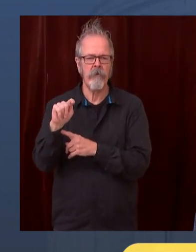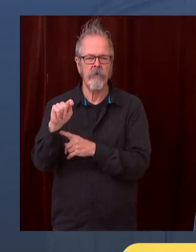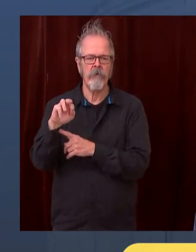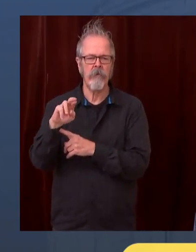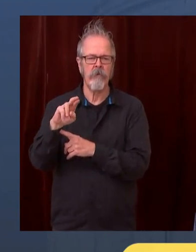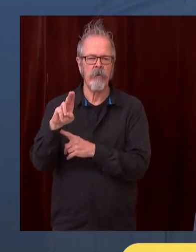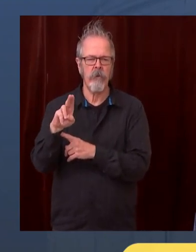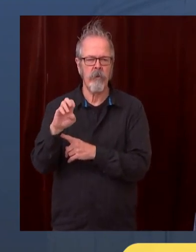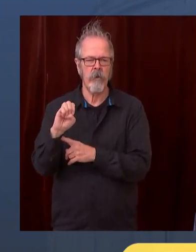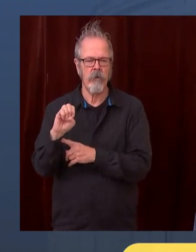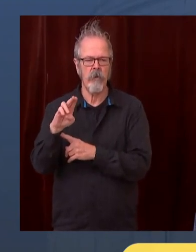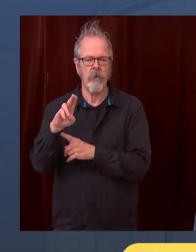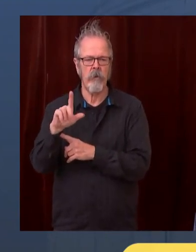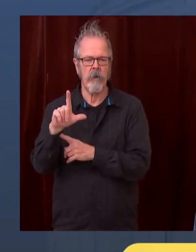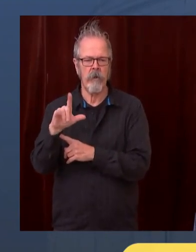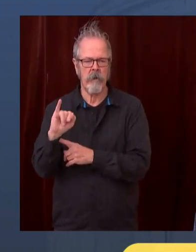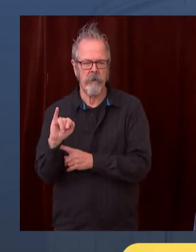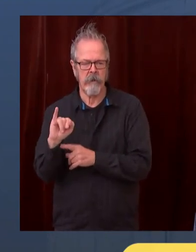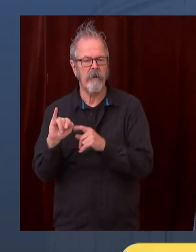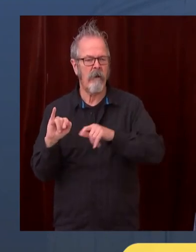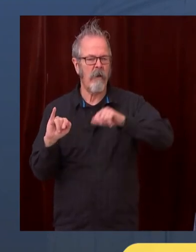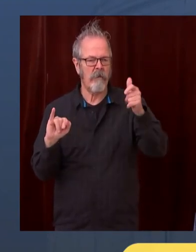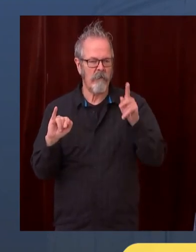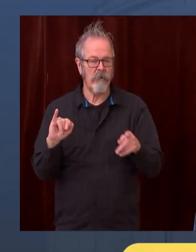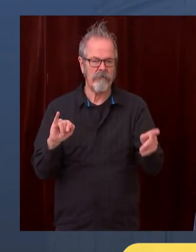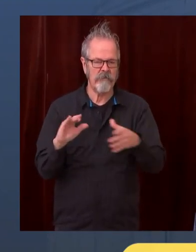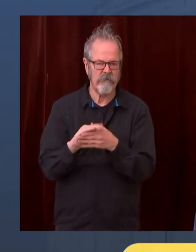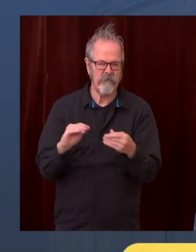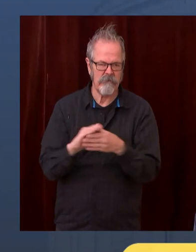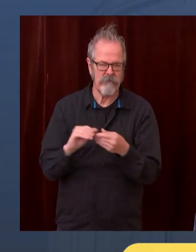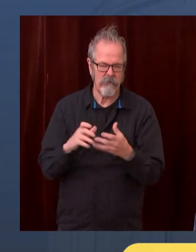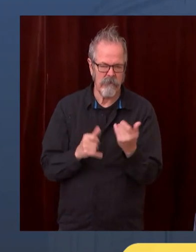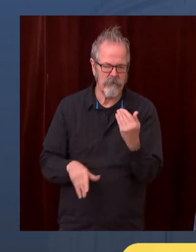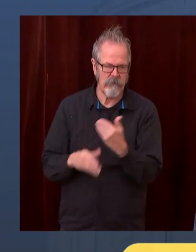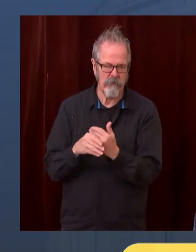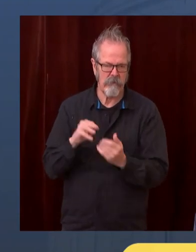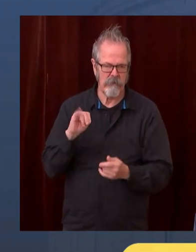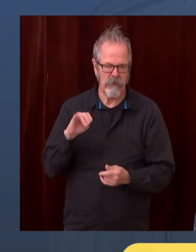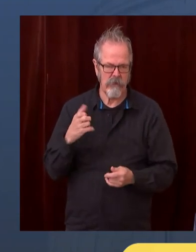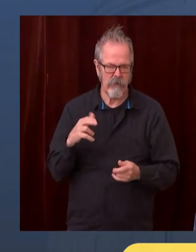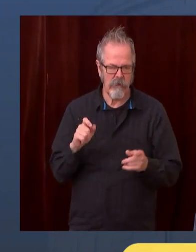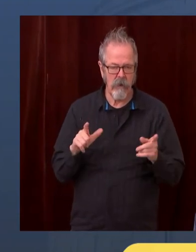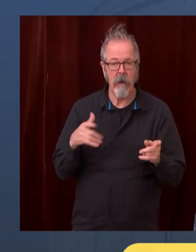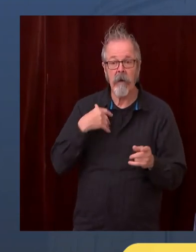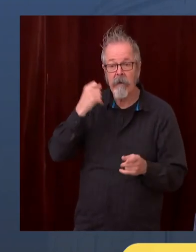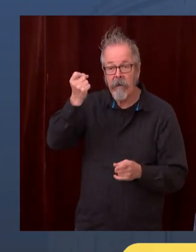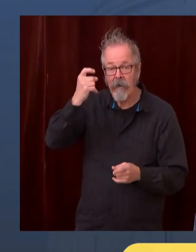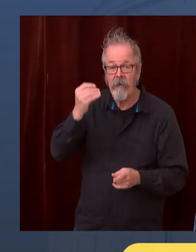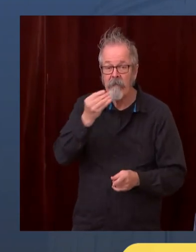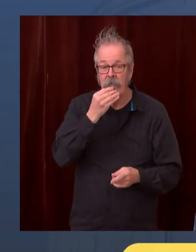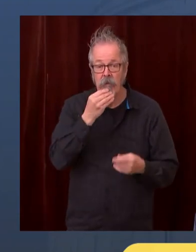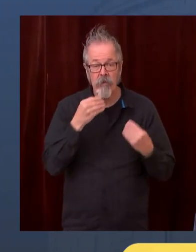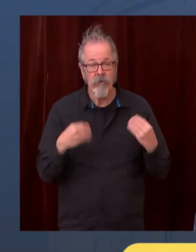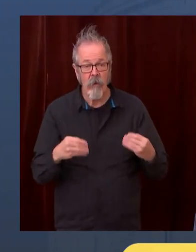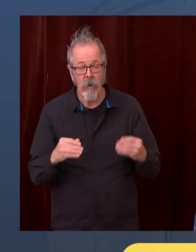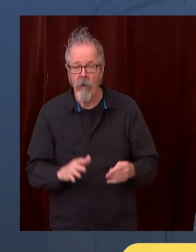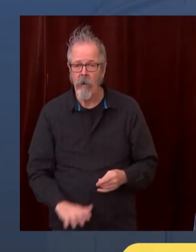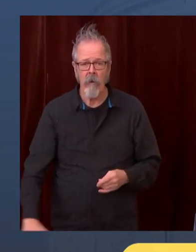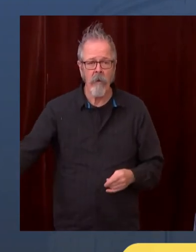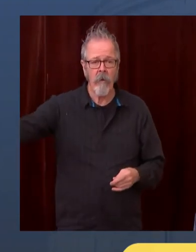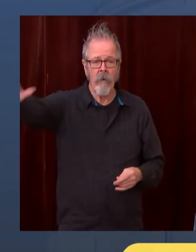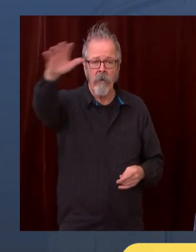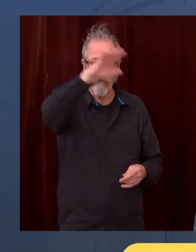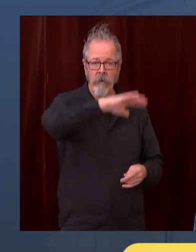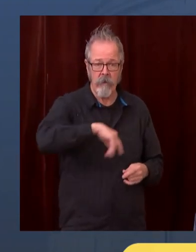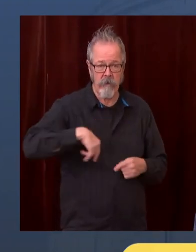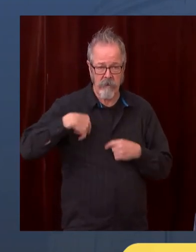many months to 30% of their occupancy in every county of the state. And what we heard from many of the larger grocery stores was that at 30